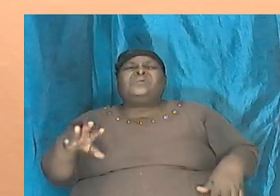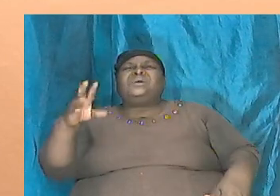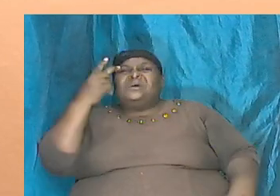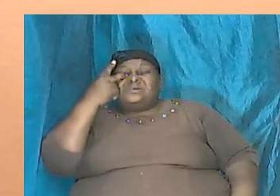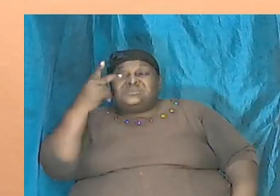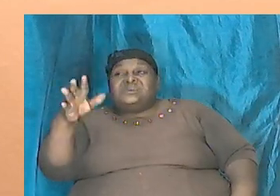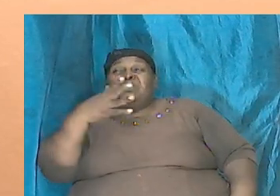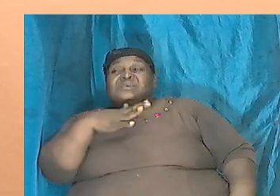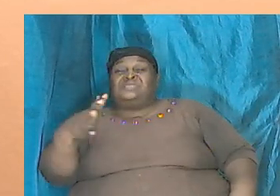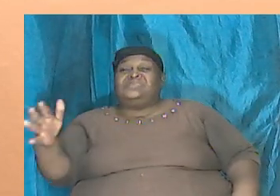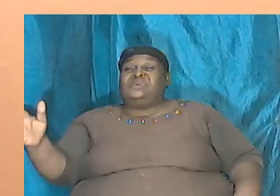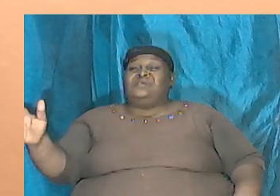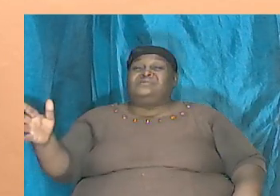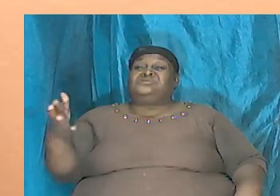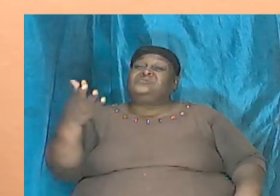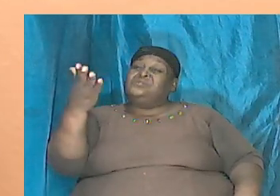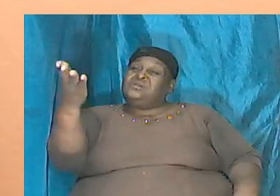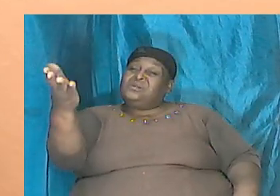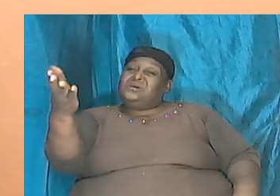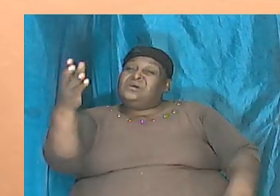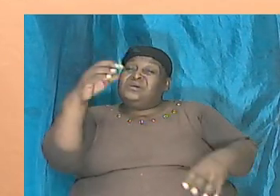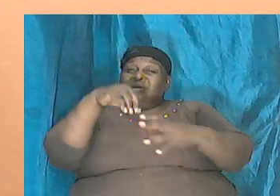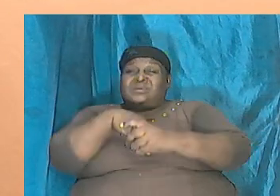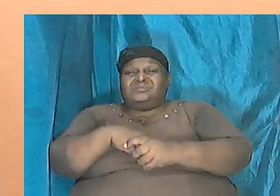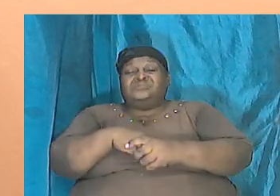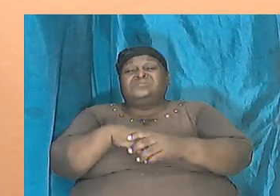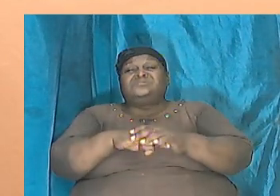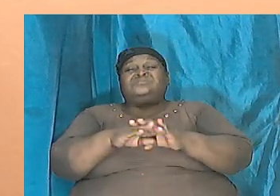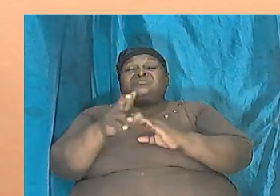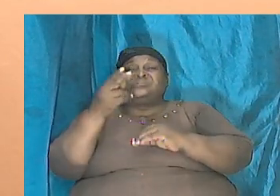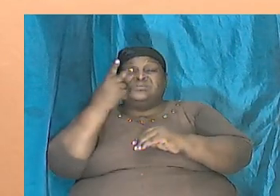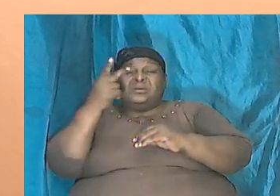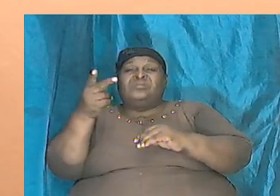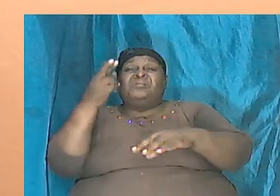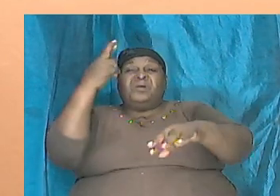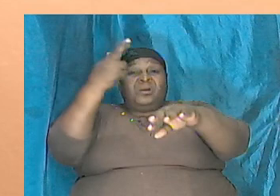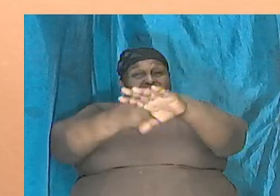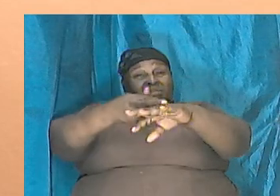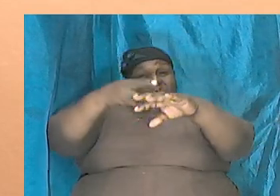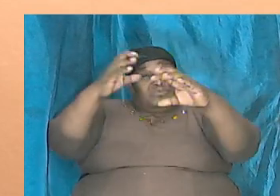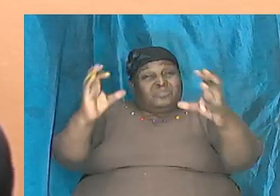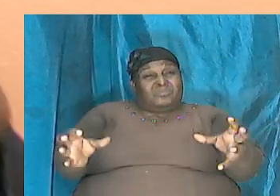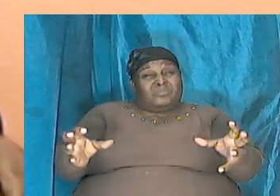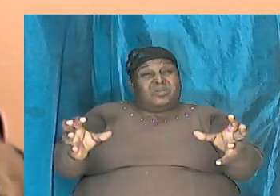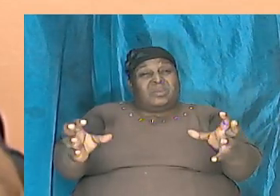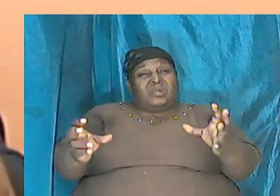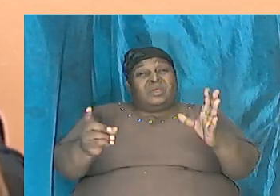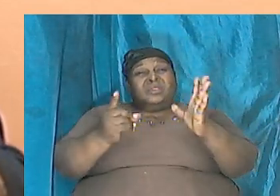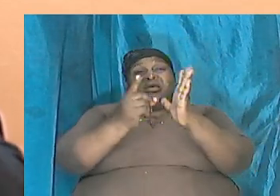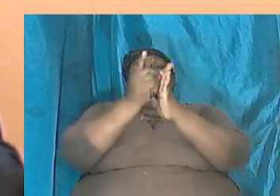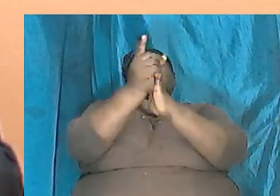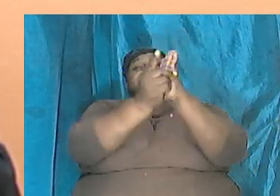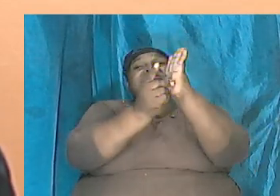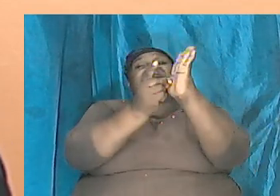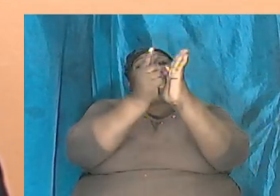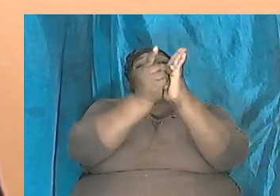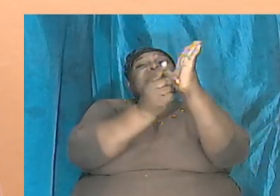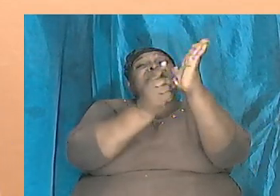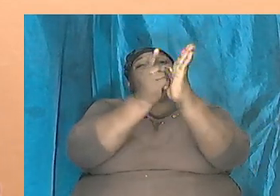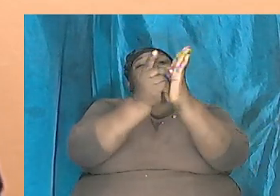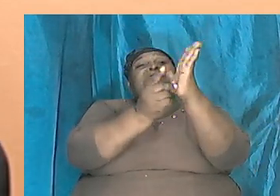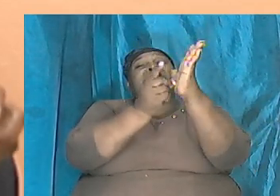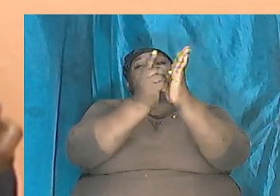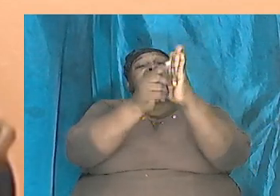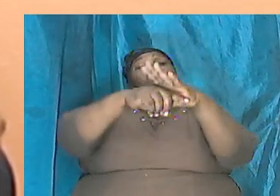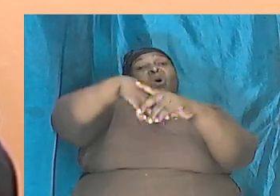things that are there inscribed on rock formations, inscribed on different